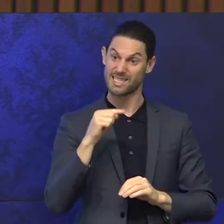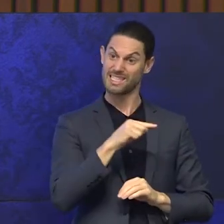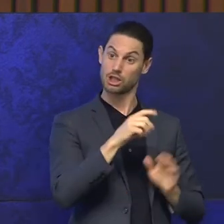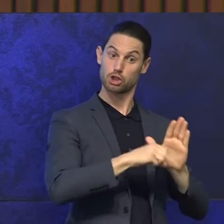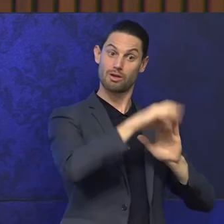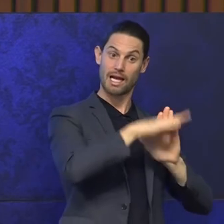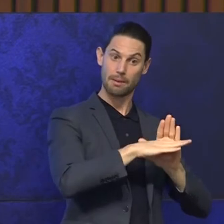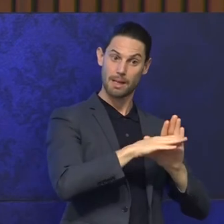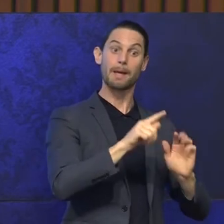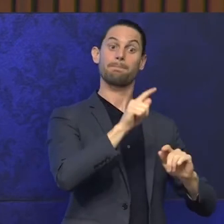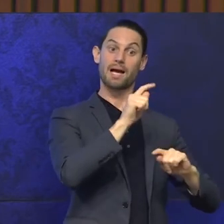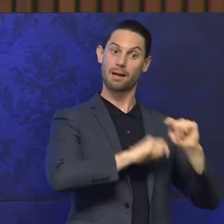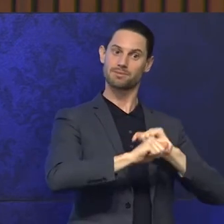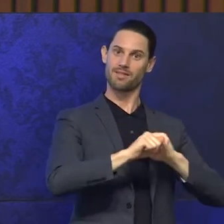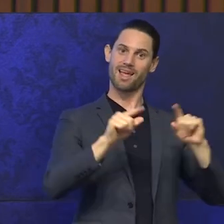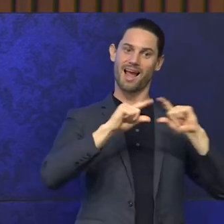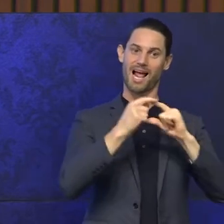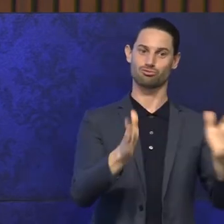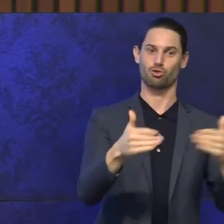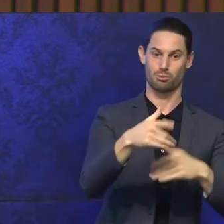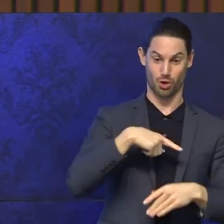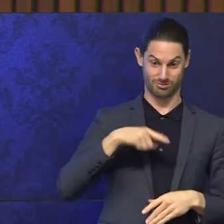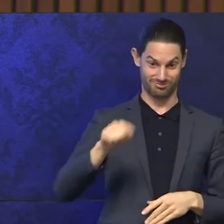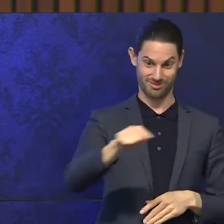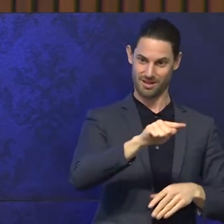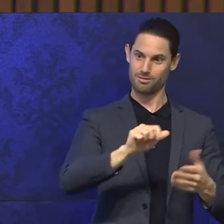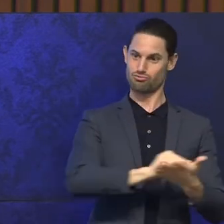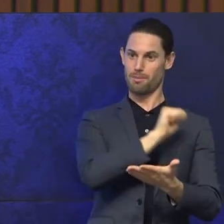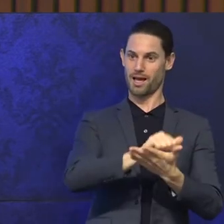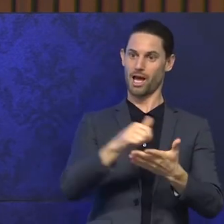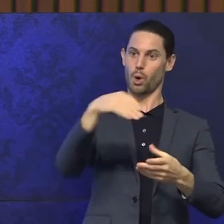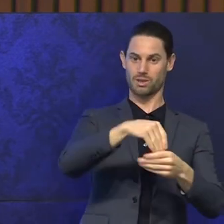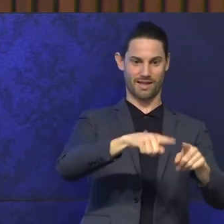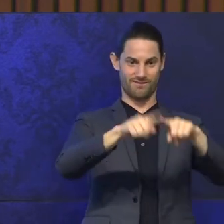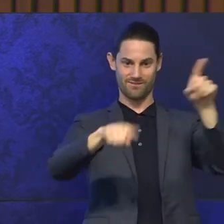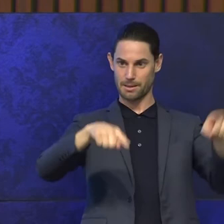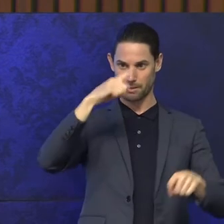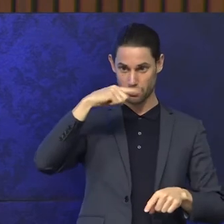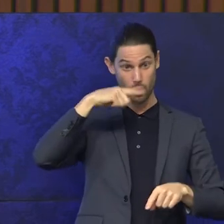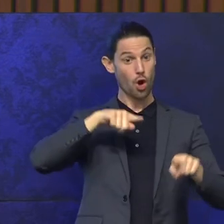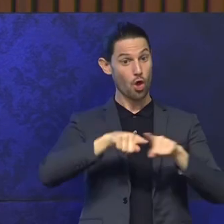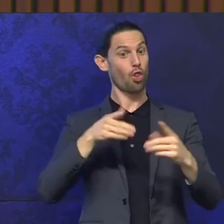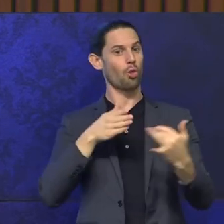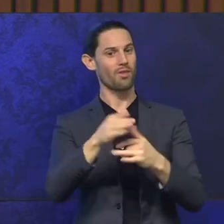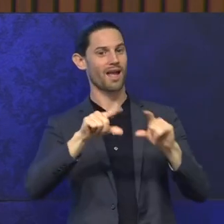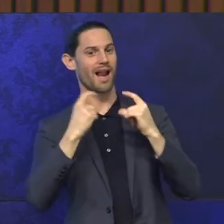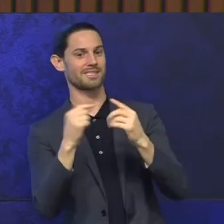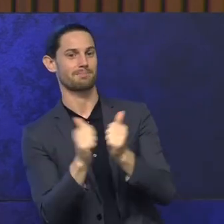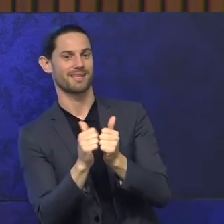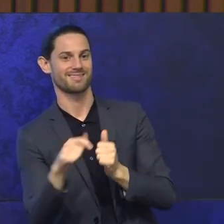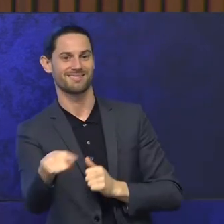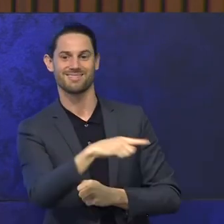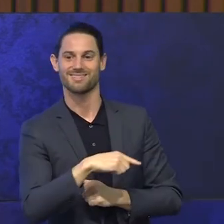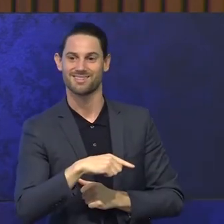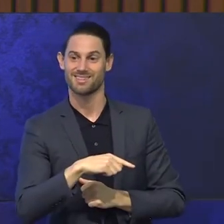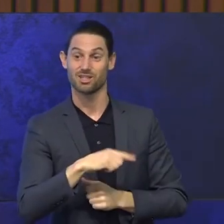becomes the classroom as you get a fully inclusive curriculum. And wouldn't it be fantastic if we saw the NDIS as a way in